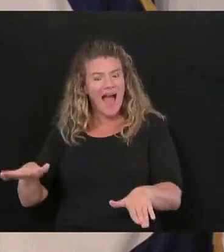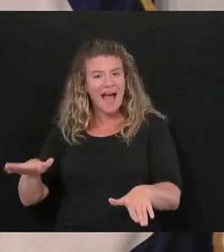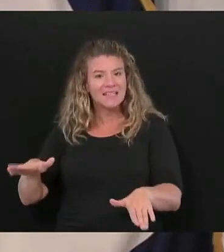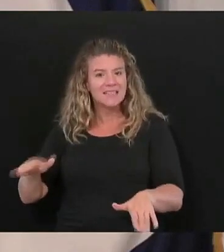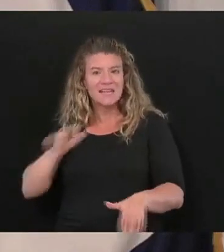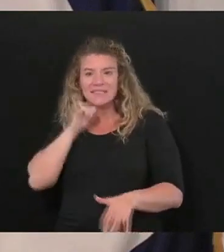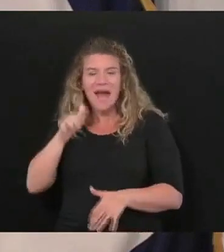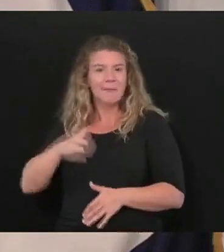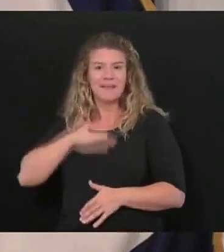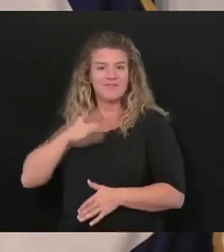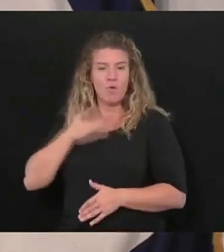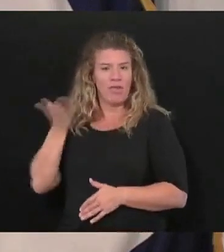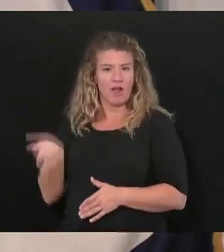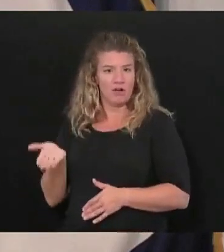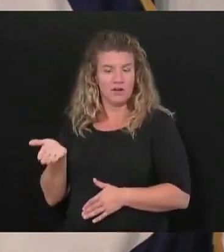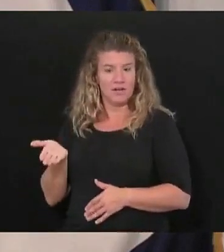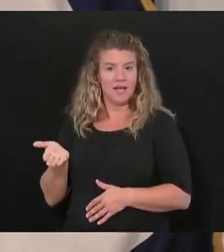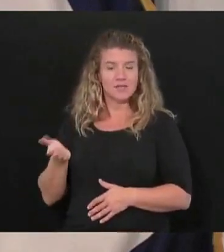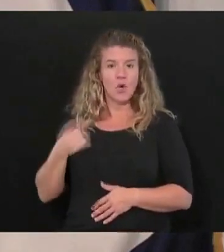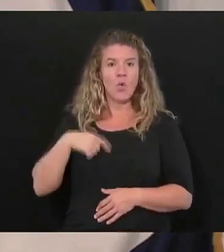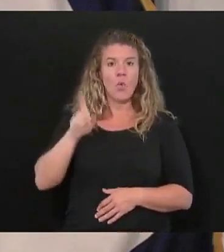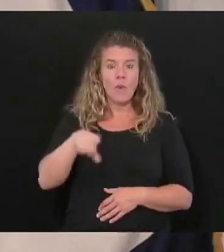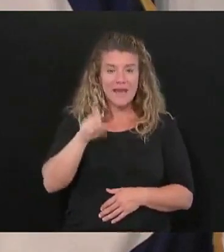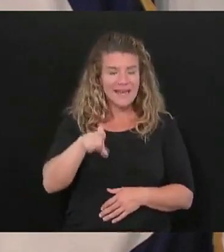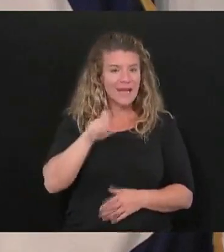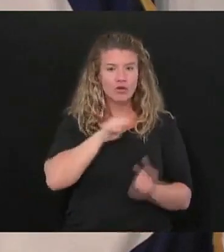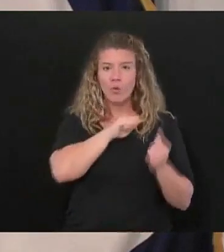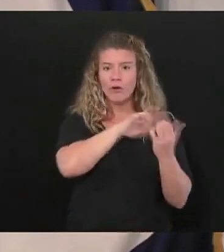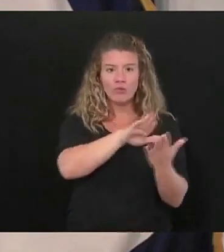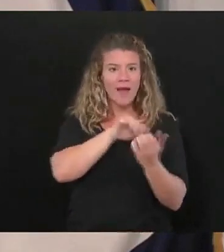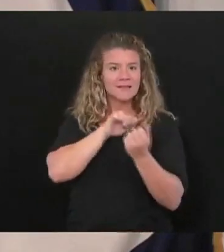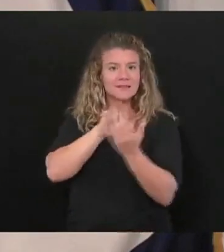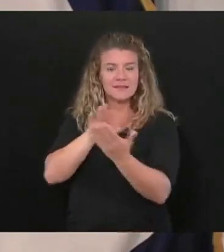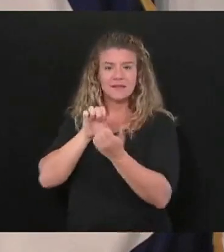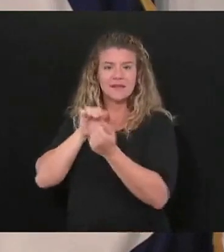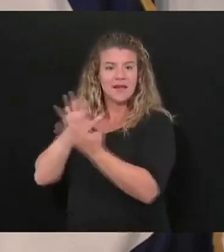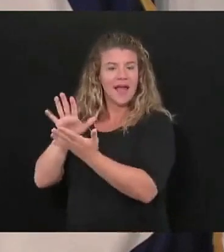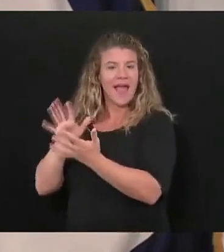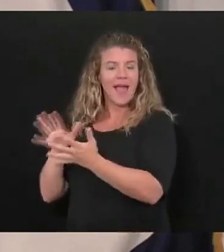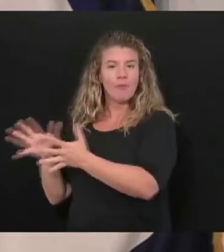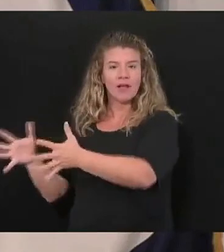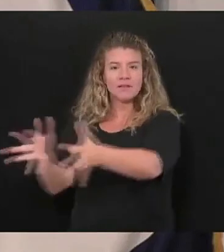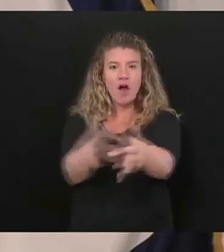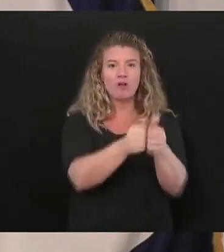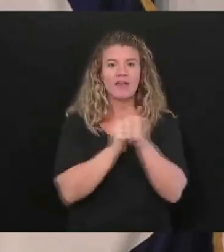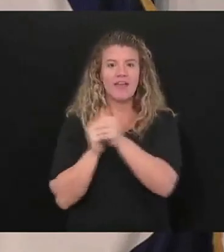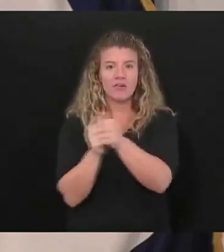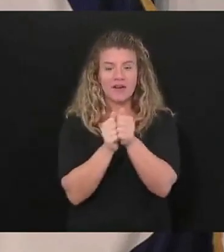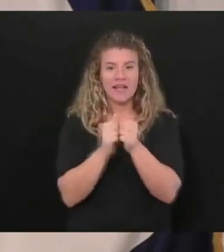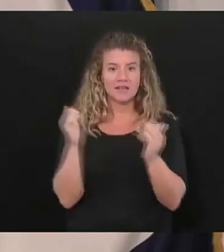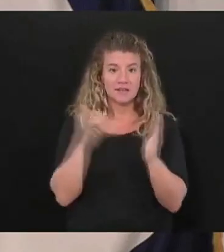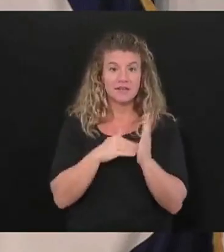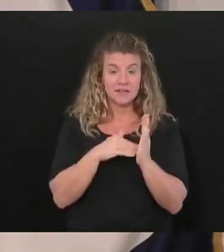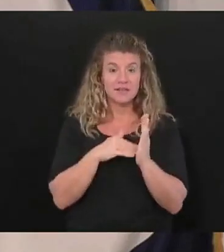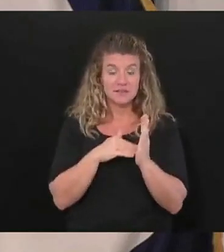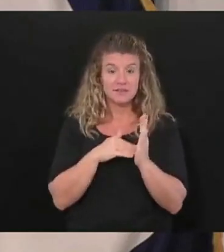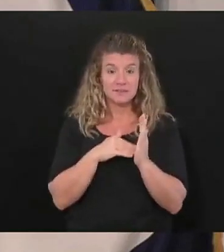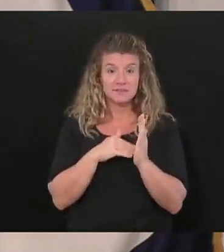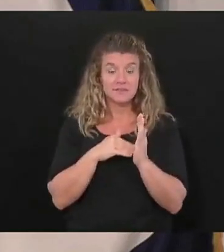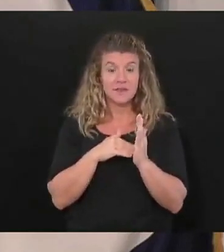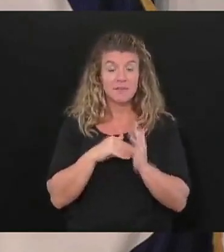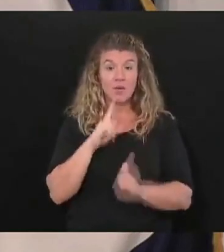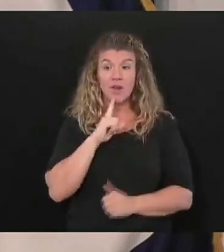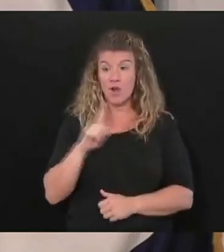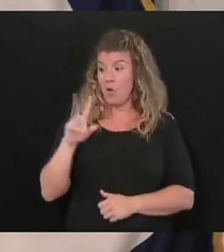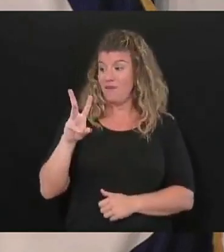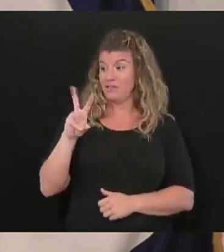and absolutely we need to address and be concerned to bring us all back together West Virginians you